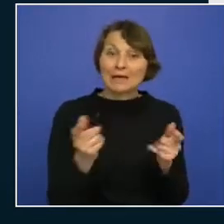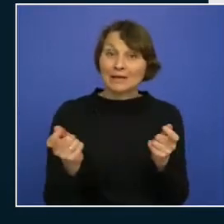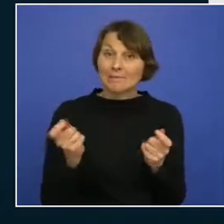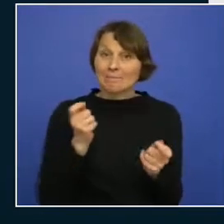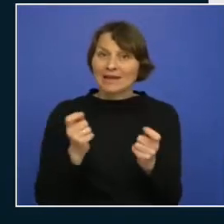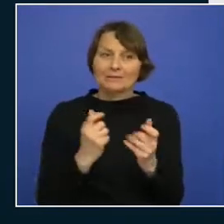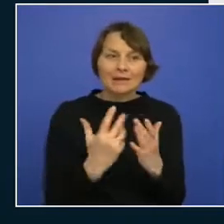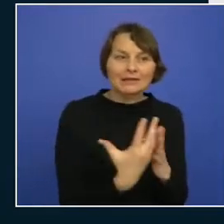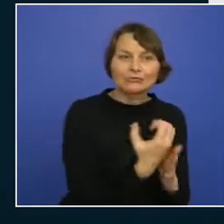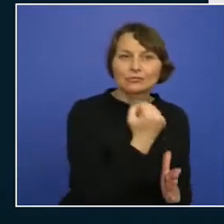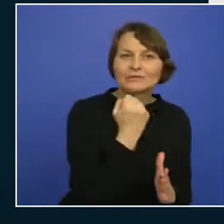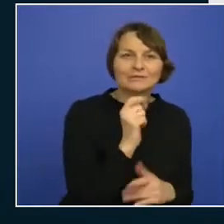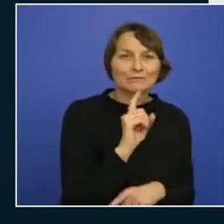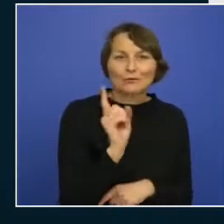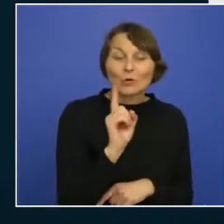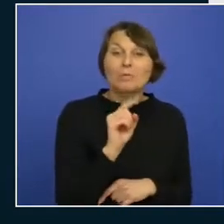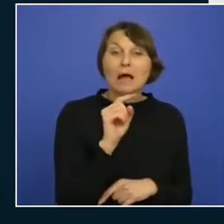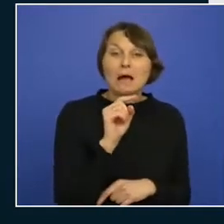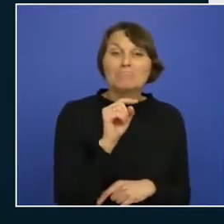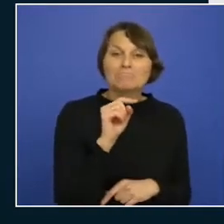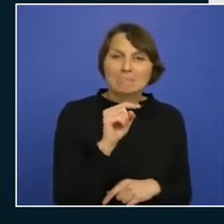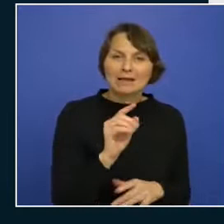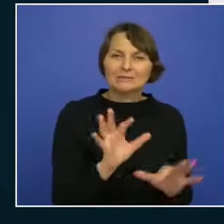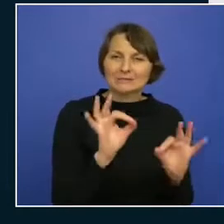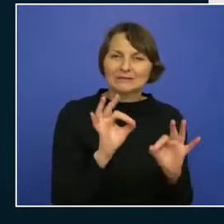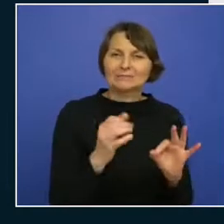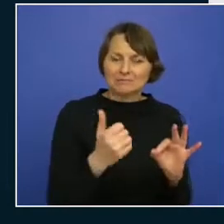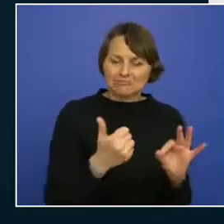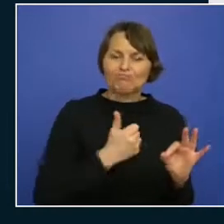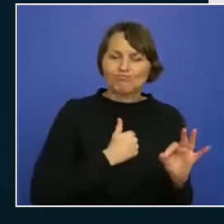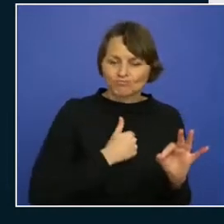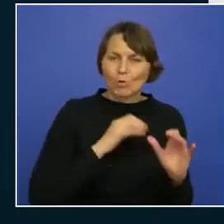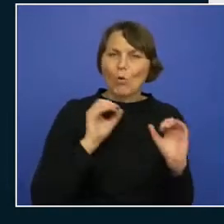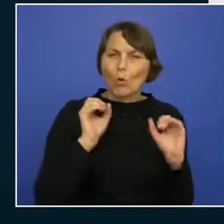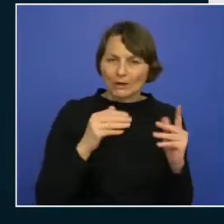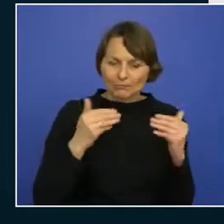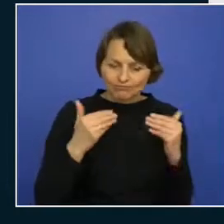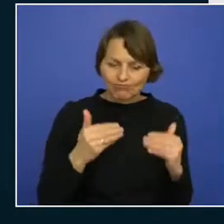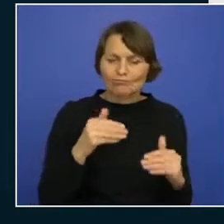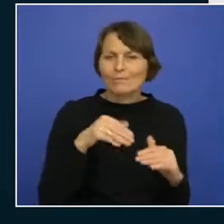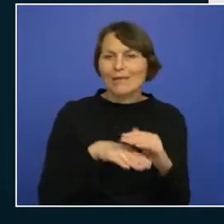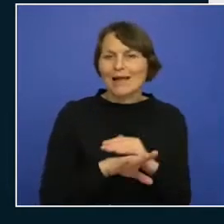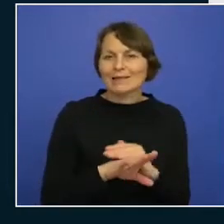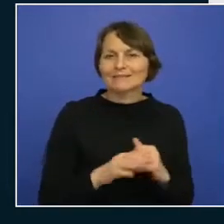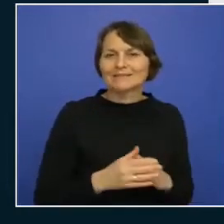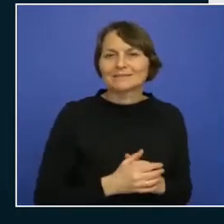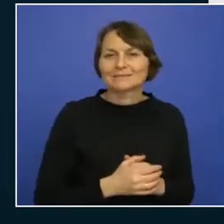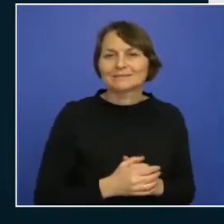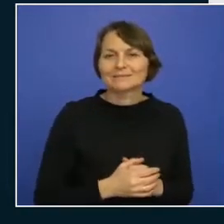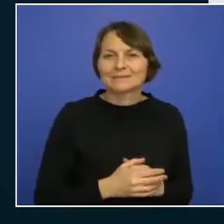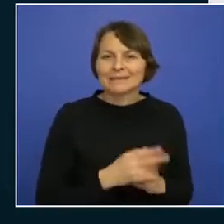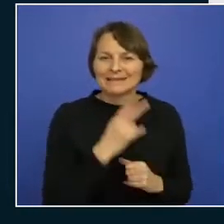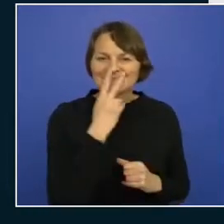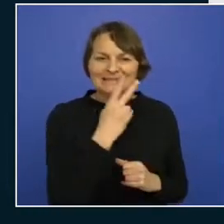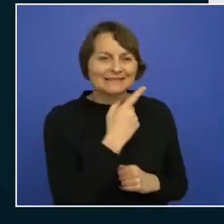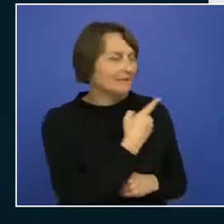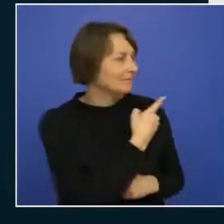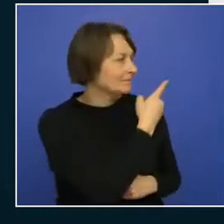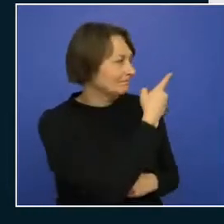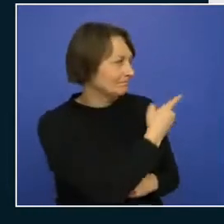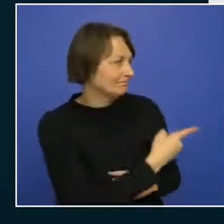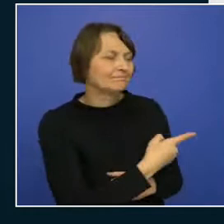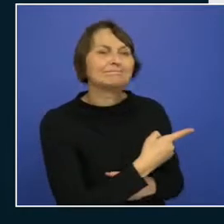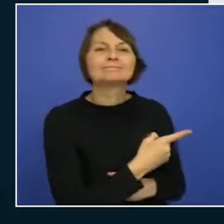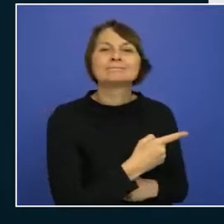secrets I have to specifically give myself access to do that and you'll see the application here the app service app